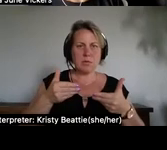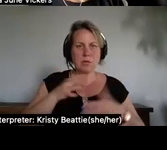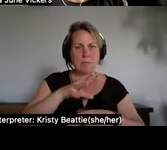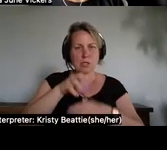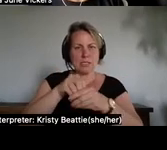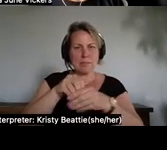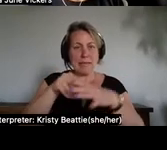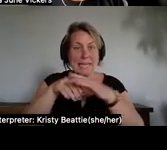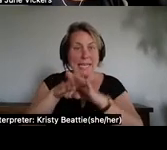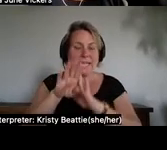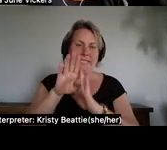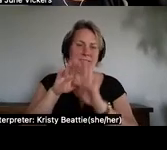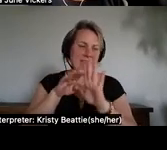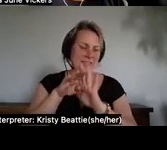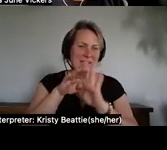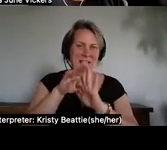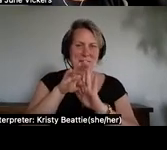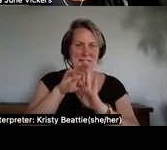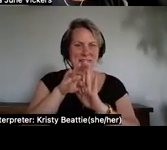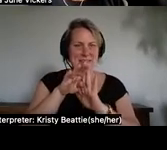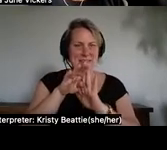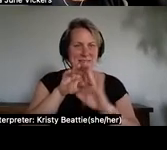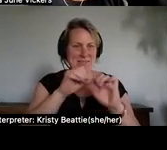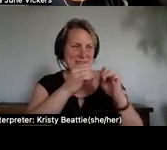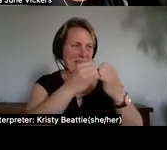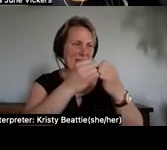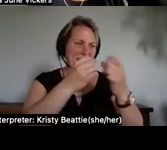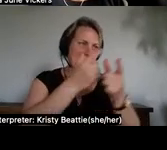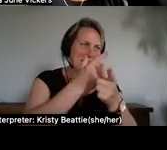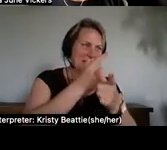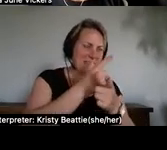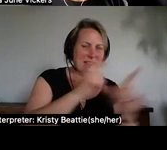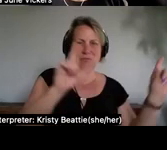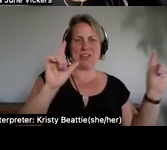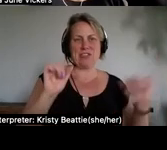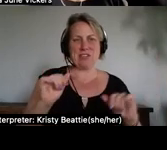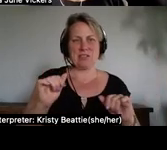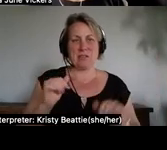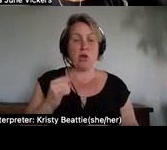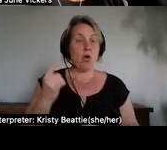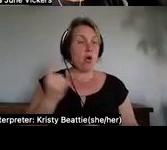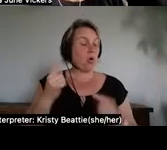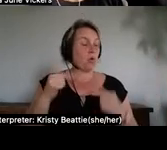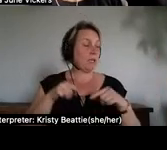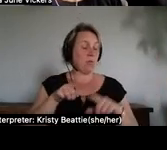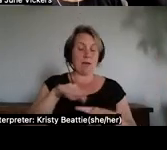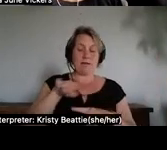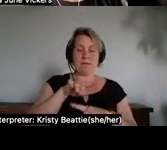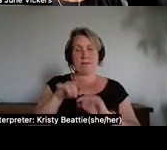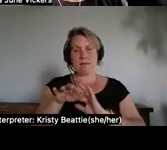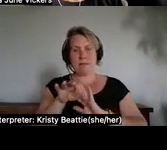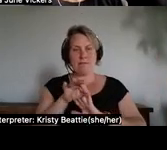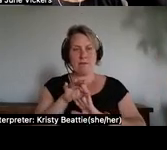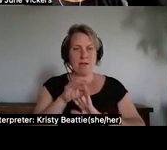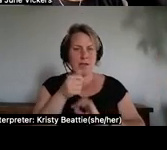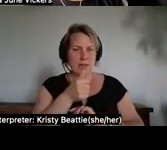only as they discover themselves to be hosts of